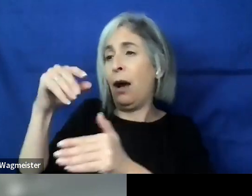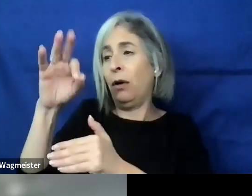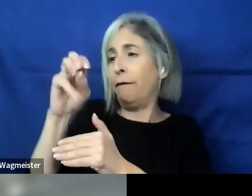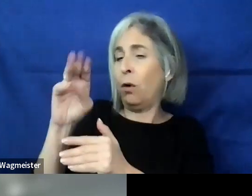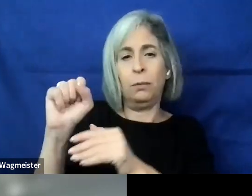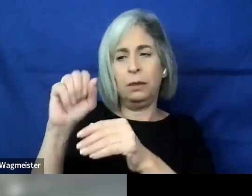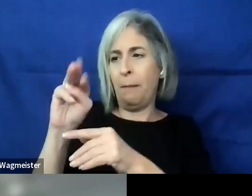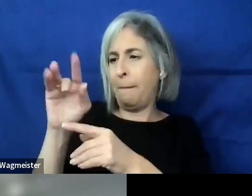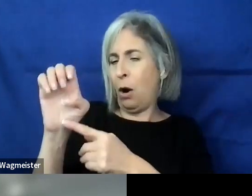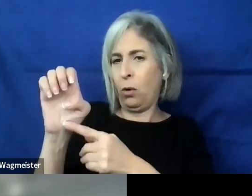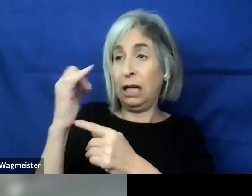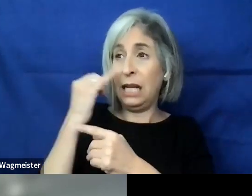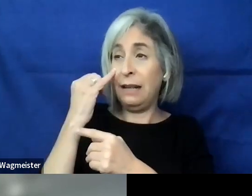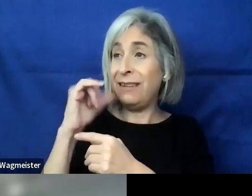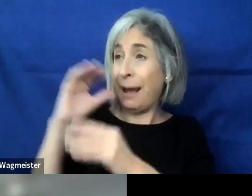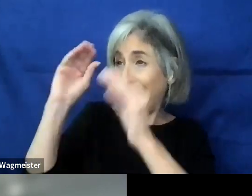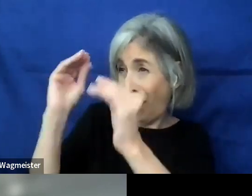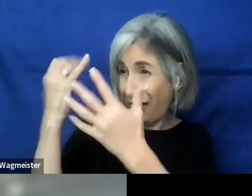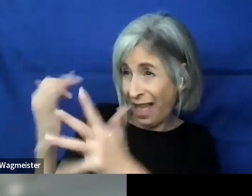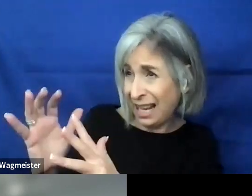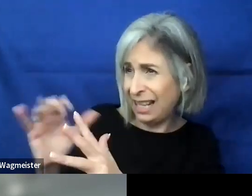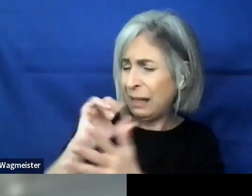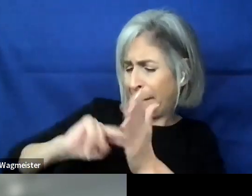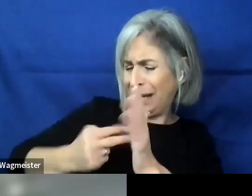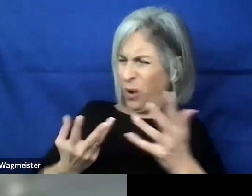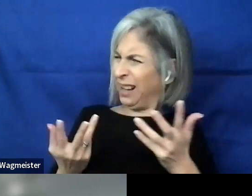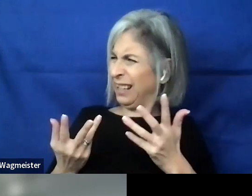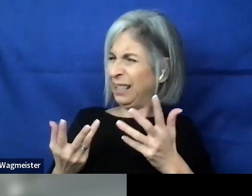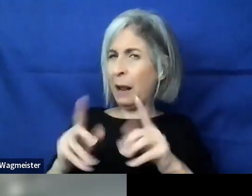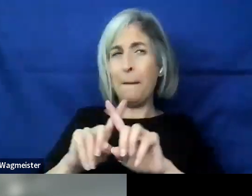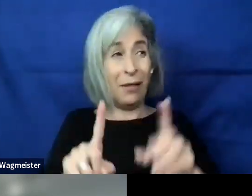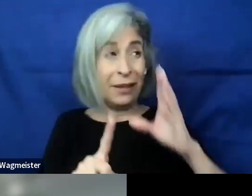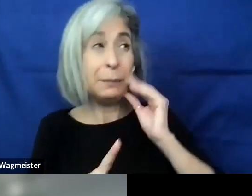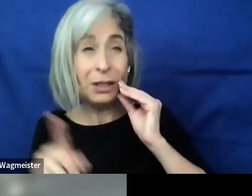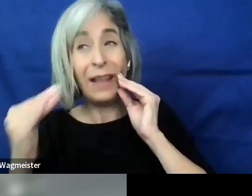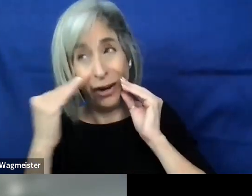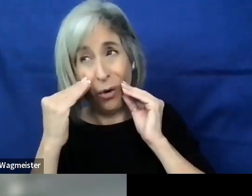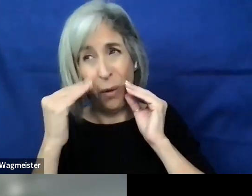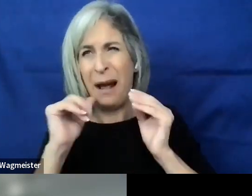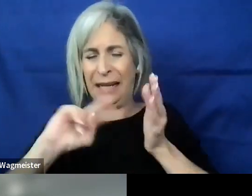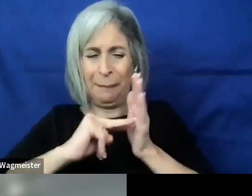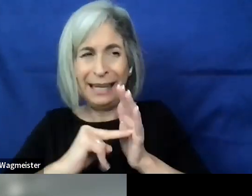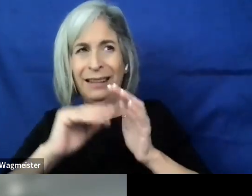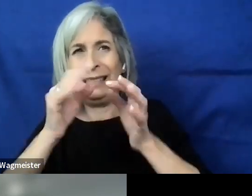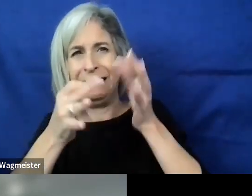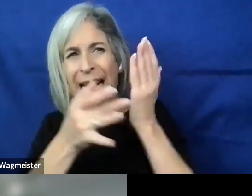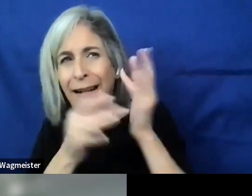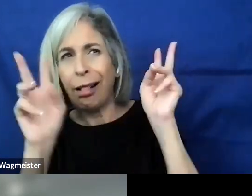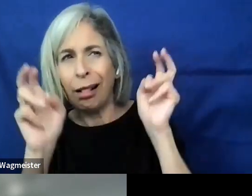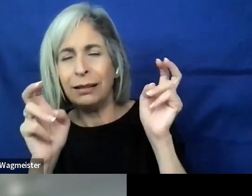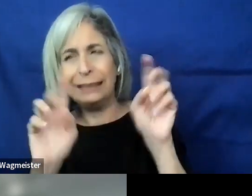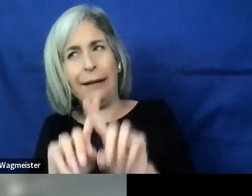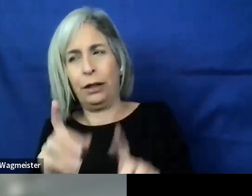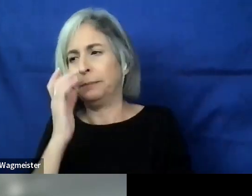But if they've not been taught that, they don't know what that means. They just know the experience they're having. So it's a bit different on there.